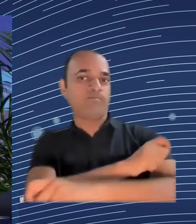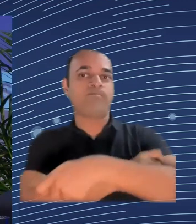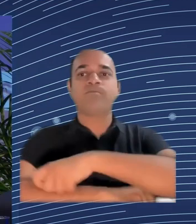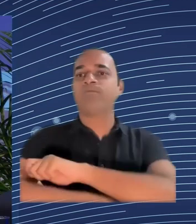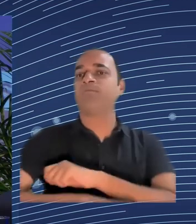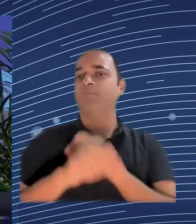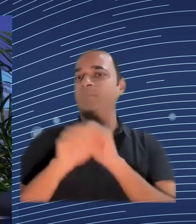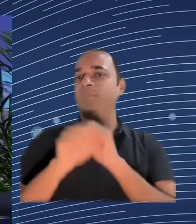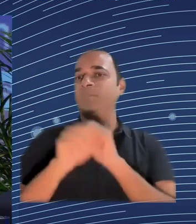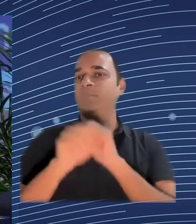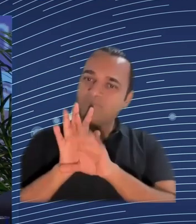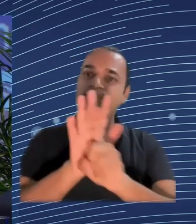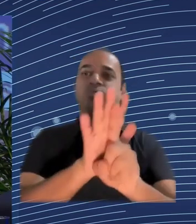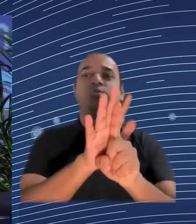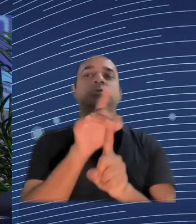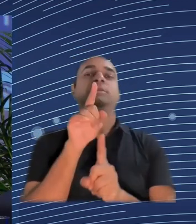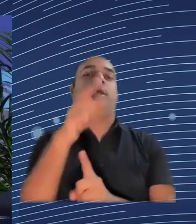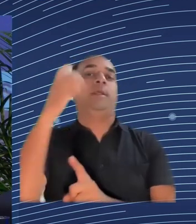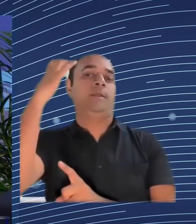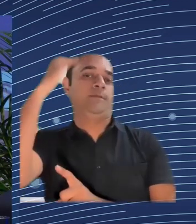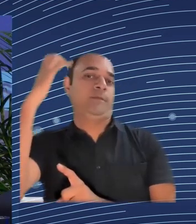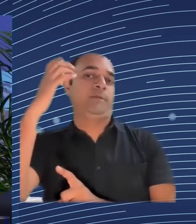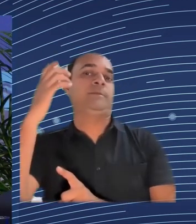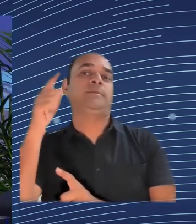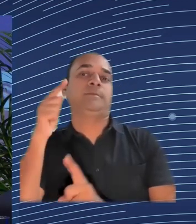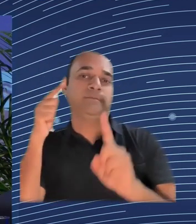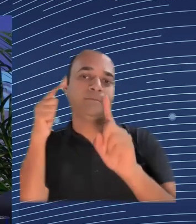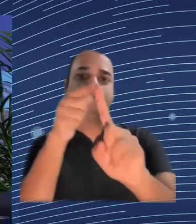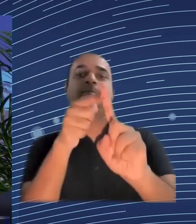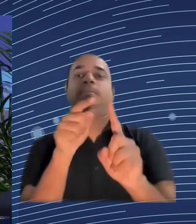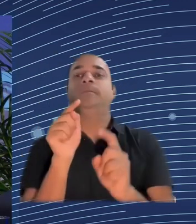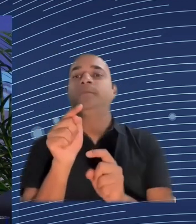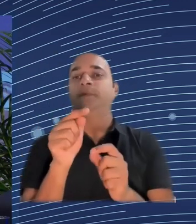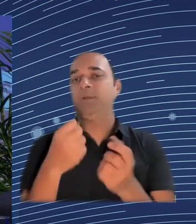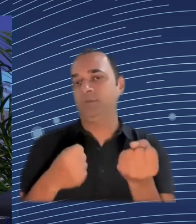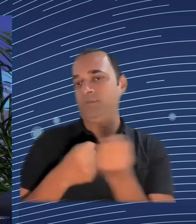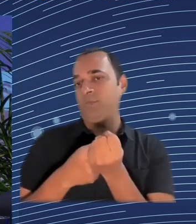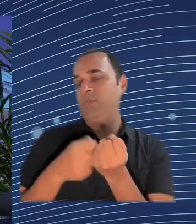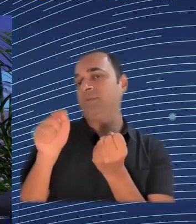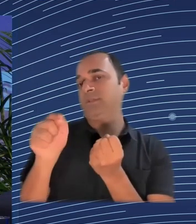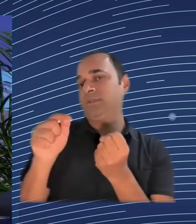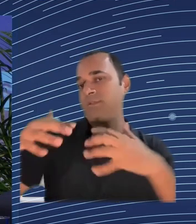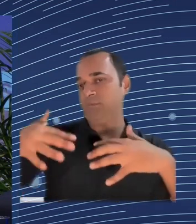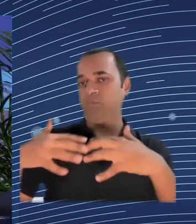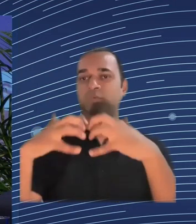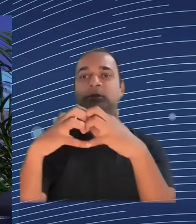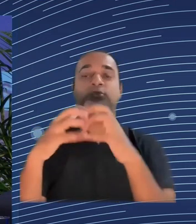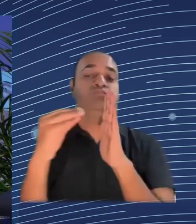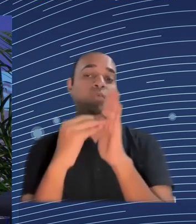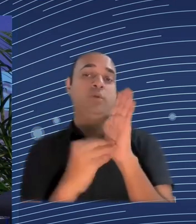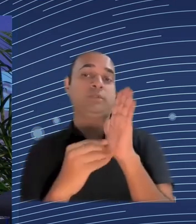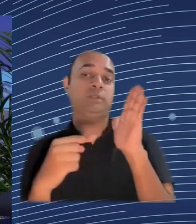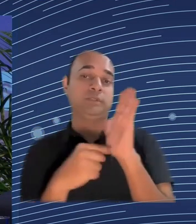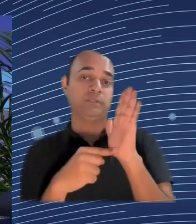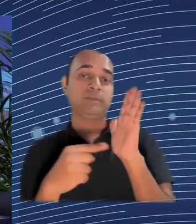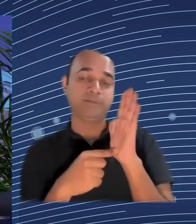is agile, is flexible, is not rigid. It is my opinion that the RRF, at least in the case of